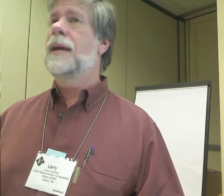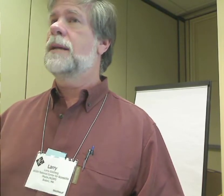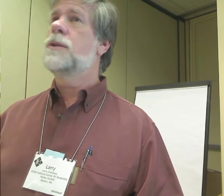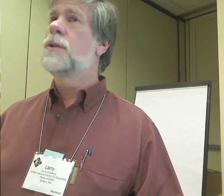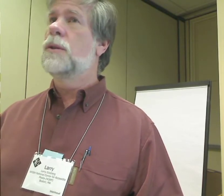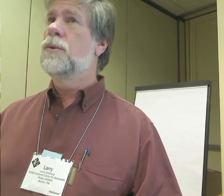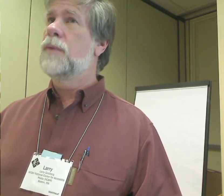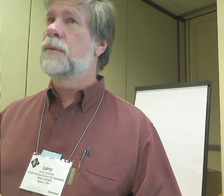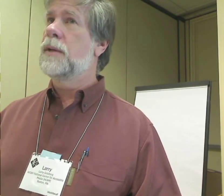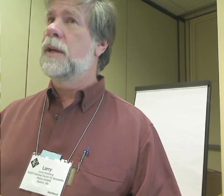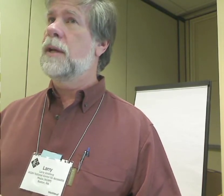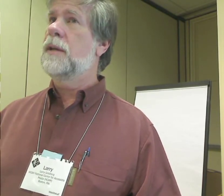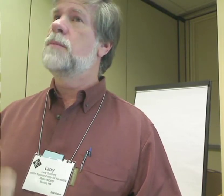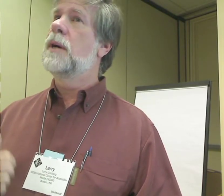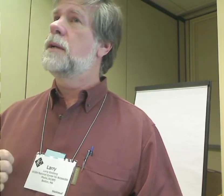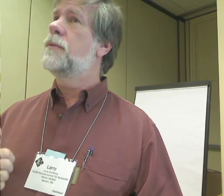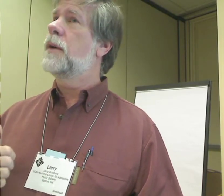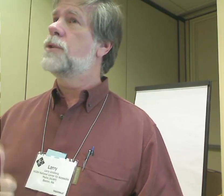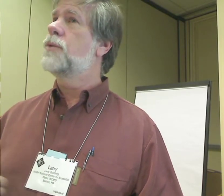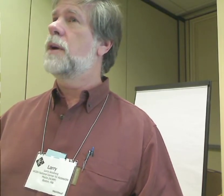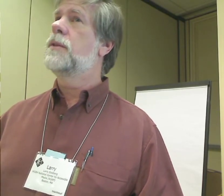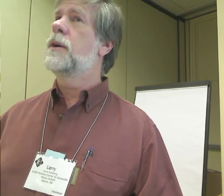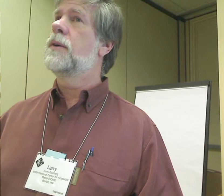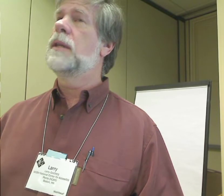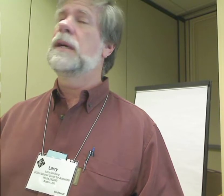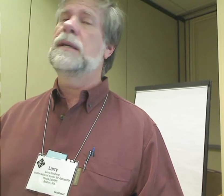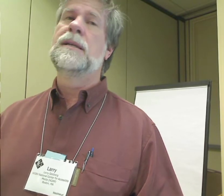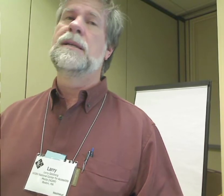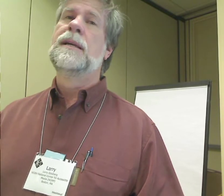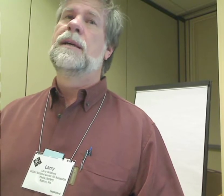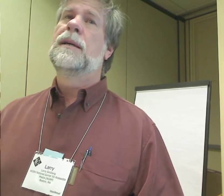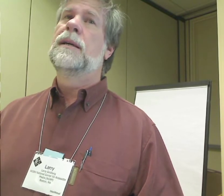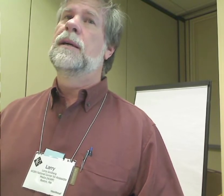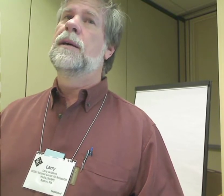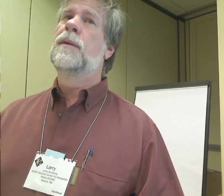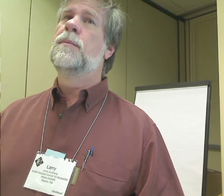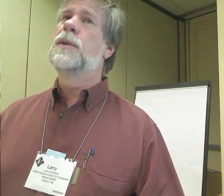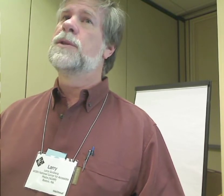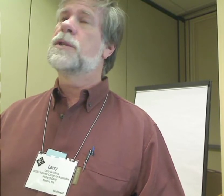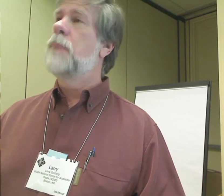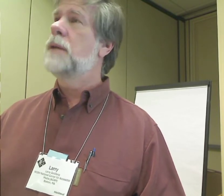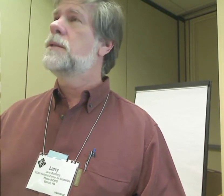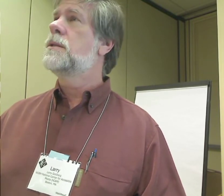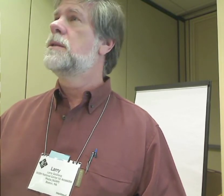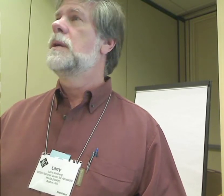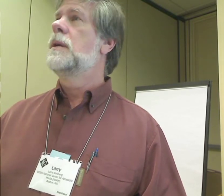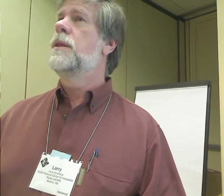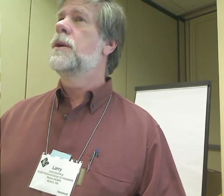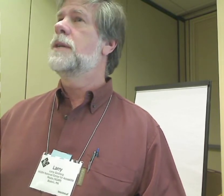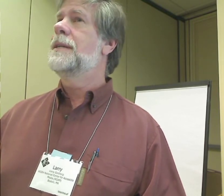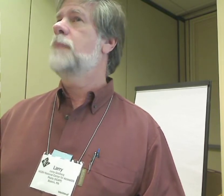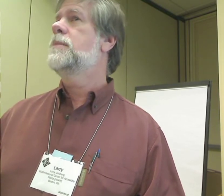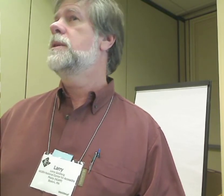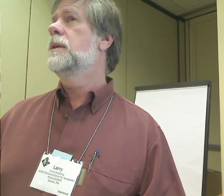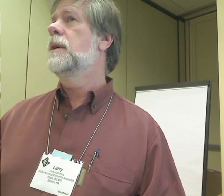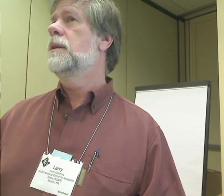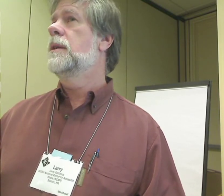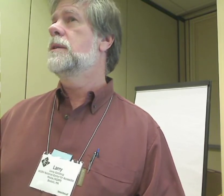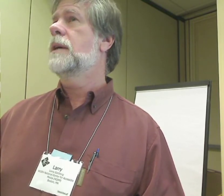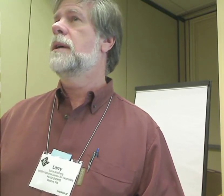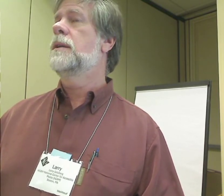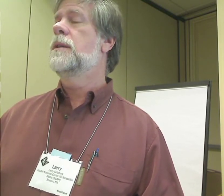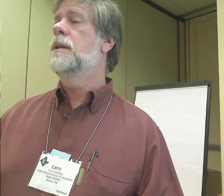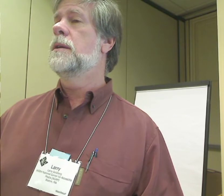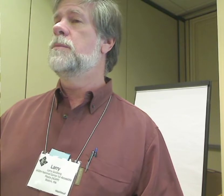I can't get to the Louvre every day, but if I could travel there online. There's expense. There's adapting